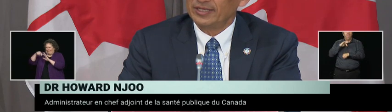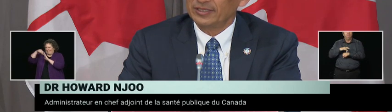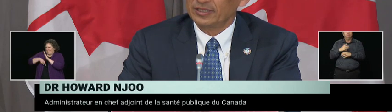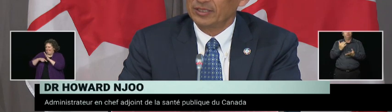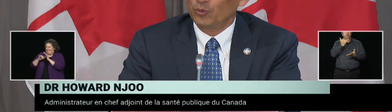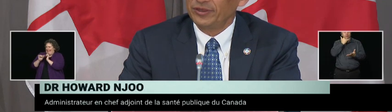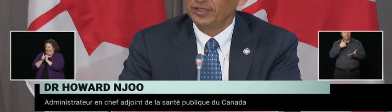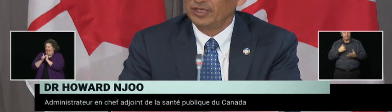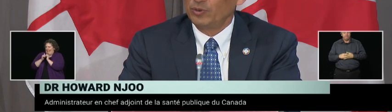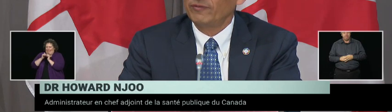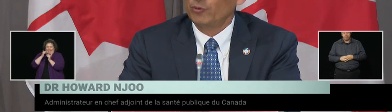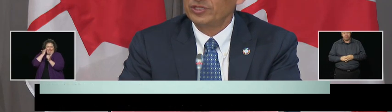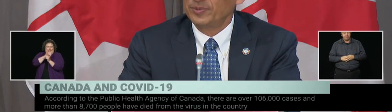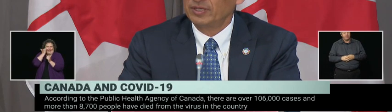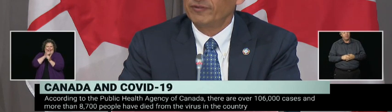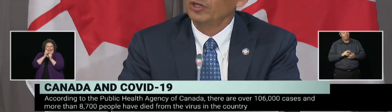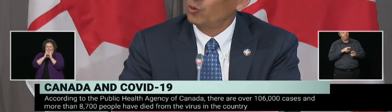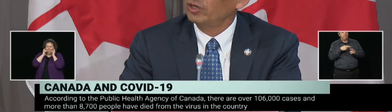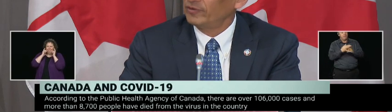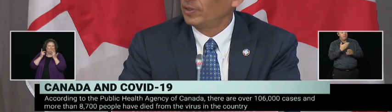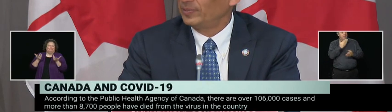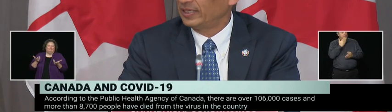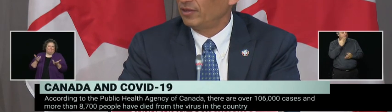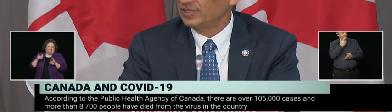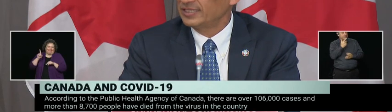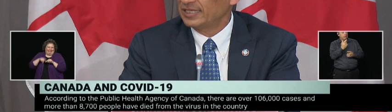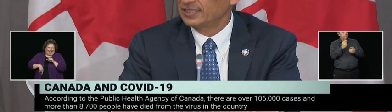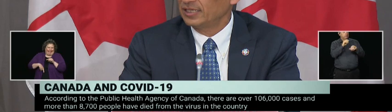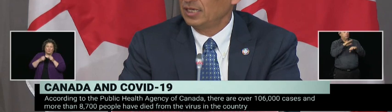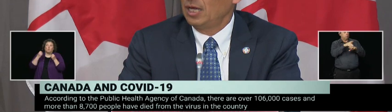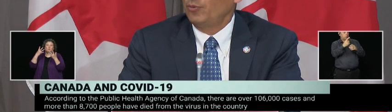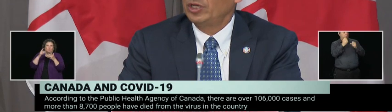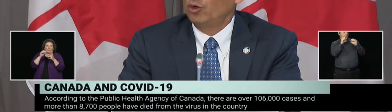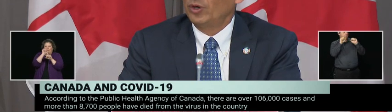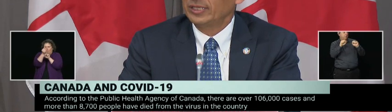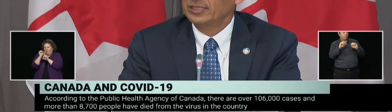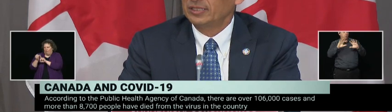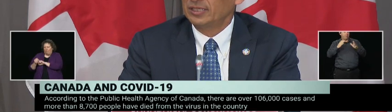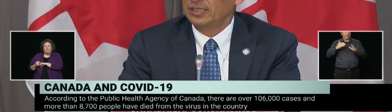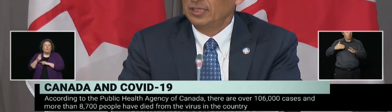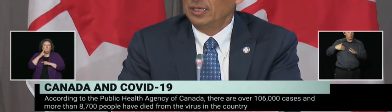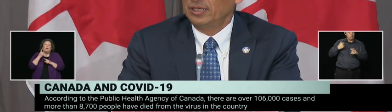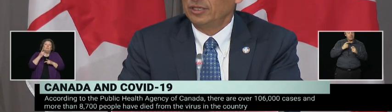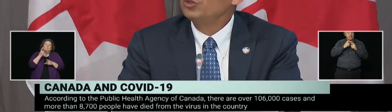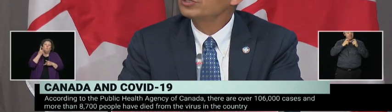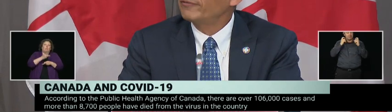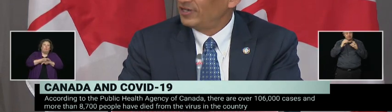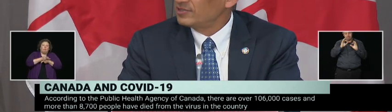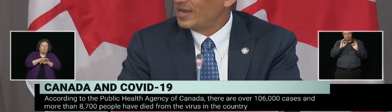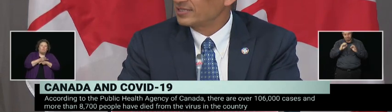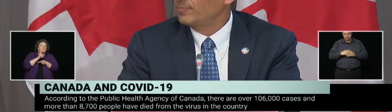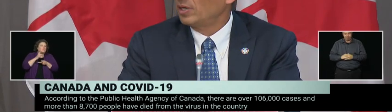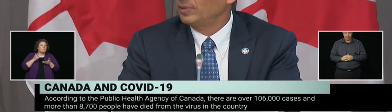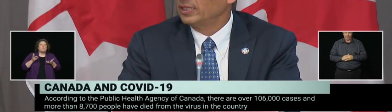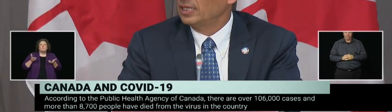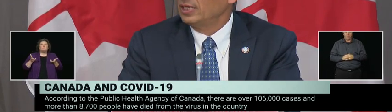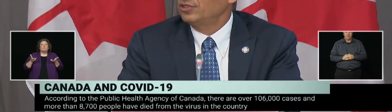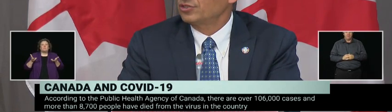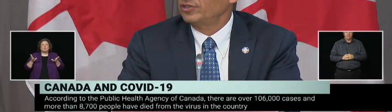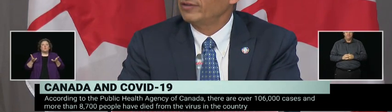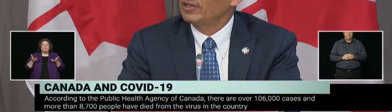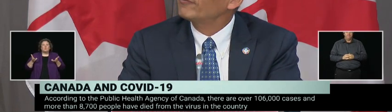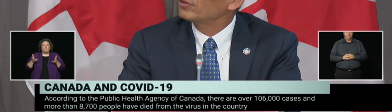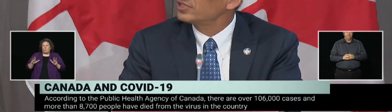I would say that the one thing that we've always been very aware of in public health is that we don't want the use of face masks in public